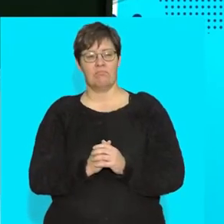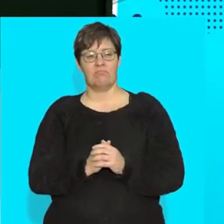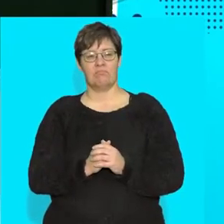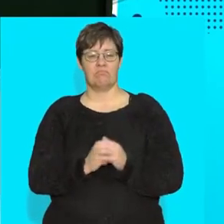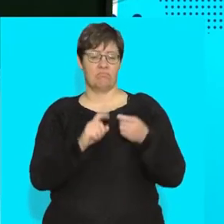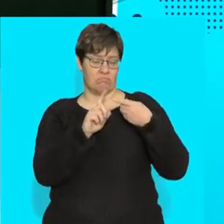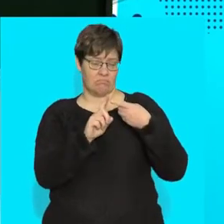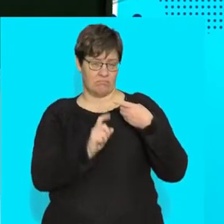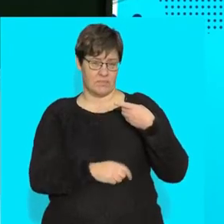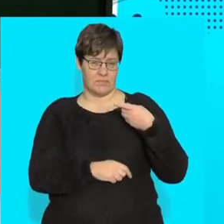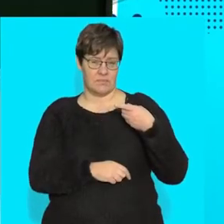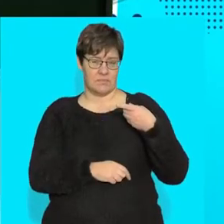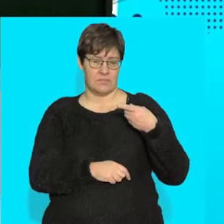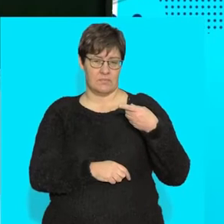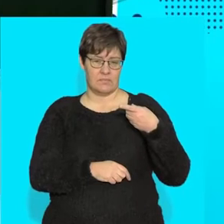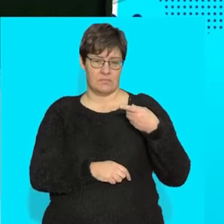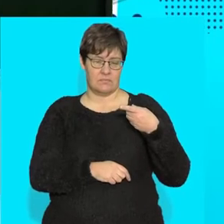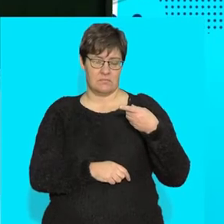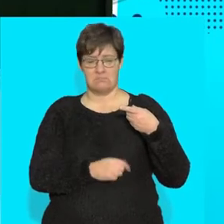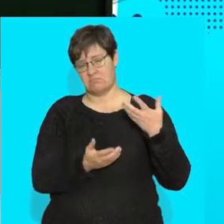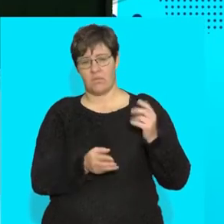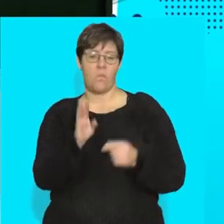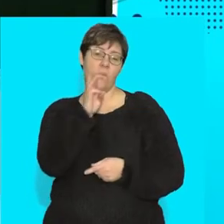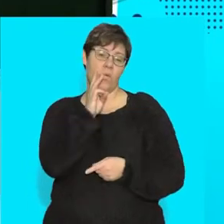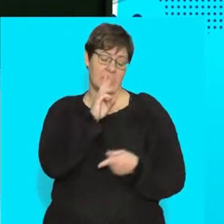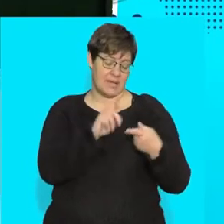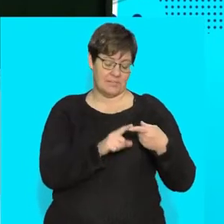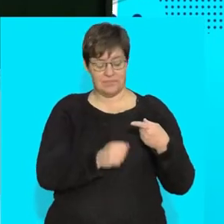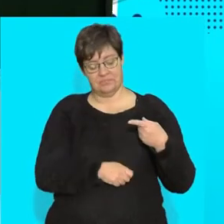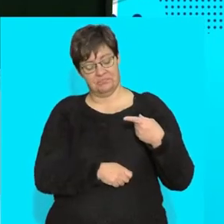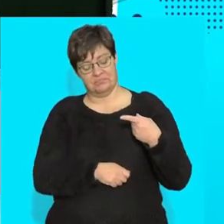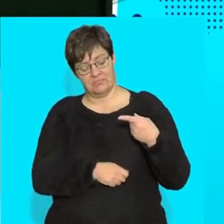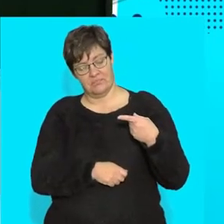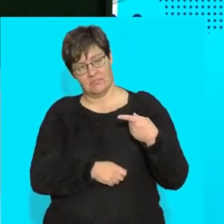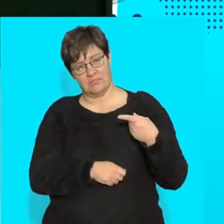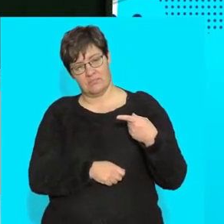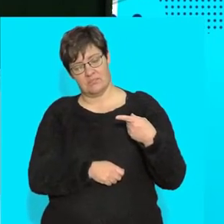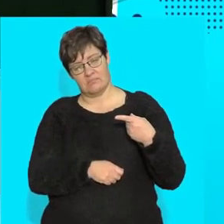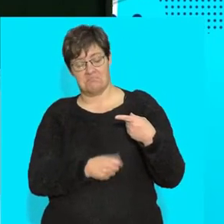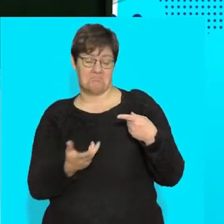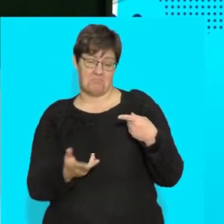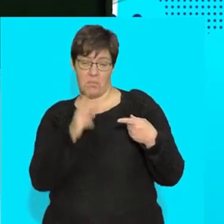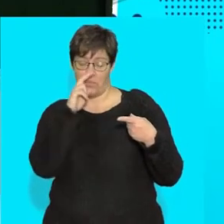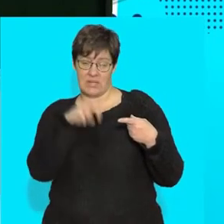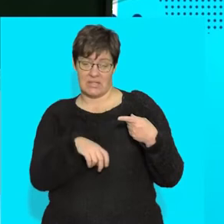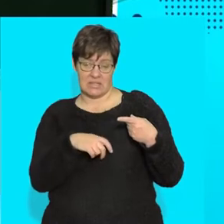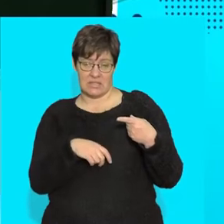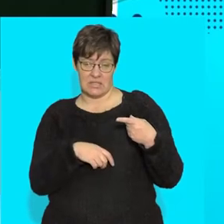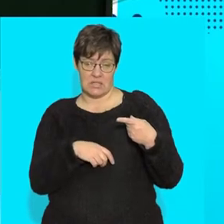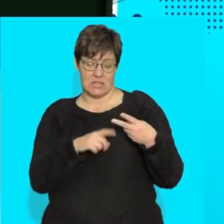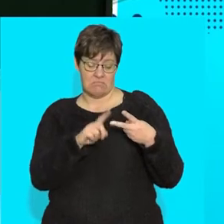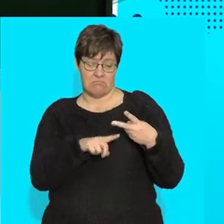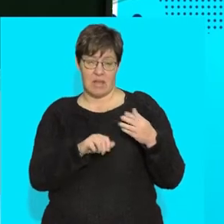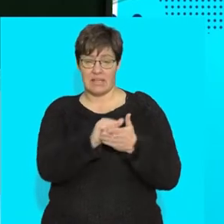I want you to have maybe some water, all right. You might need the following things.